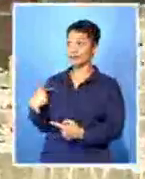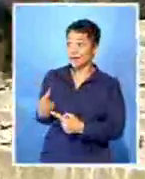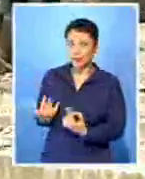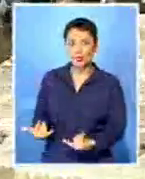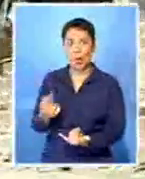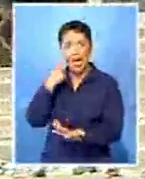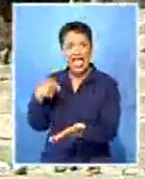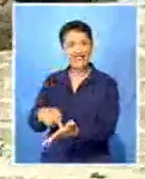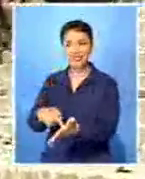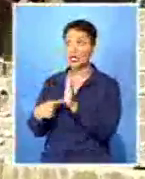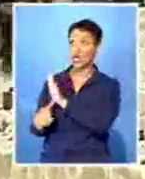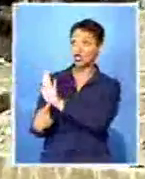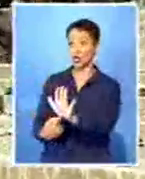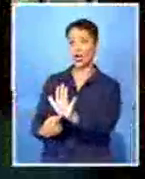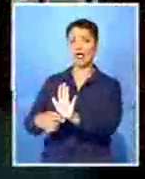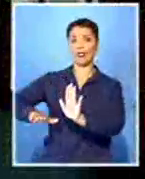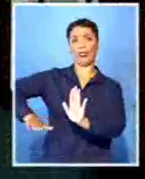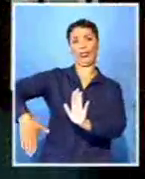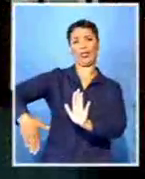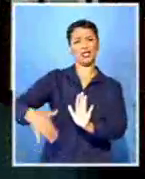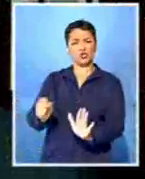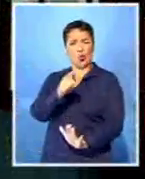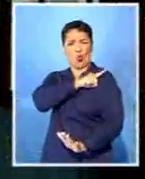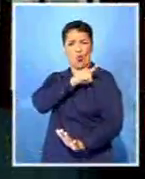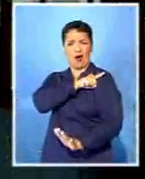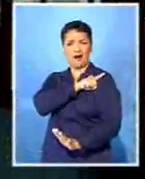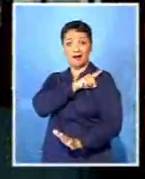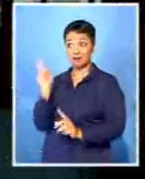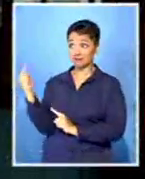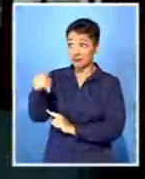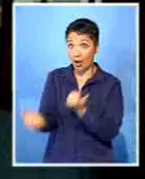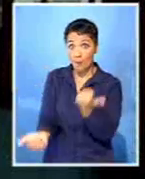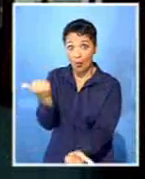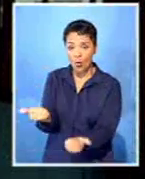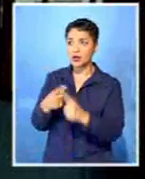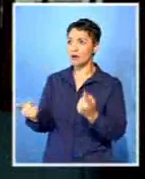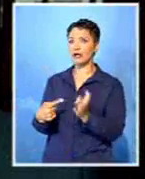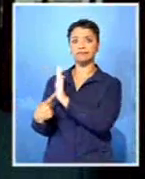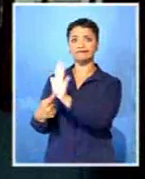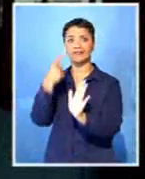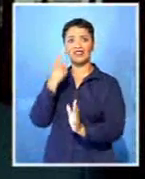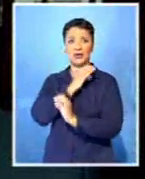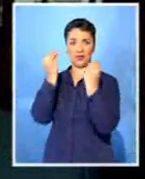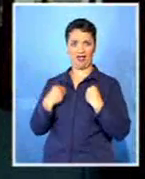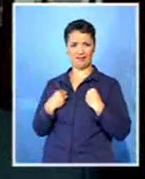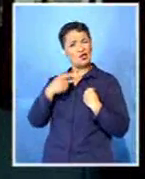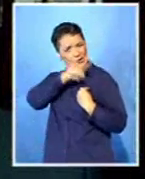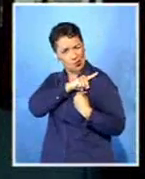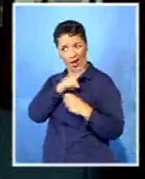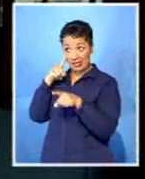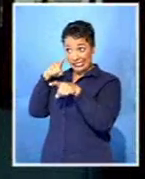evidence and they come to court, they fail to give us the video footages that they